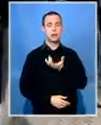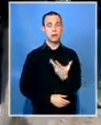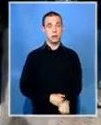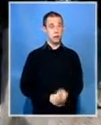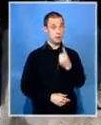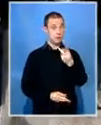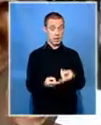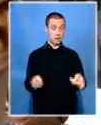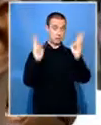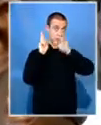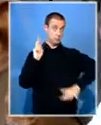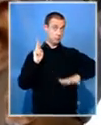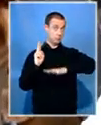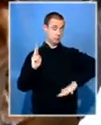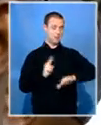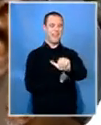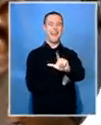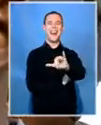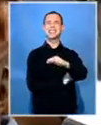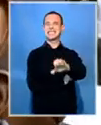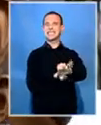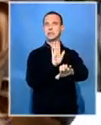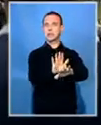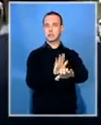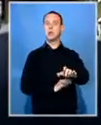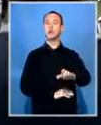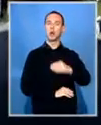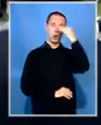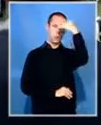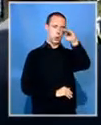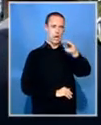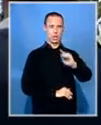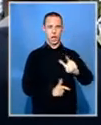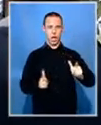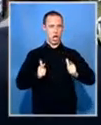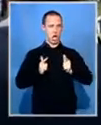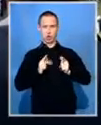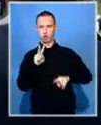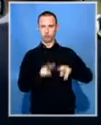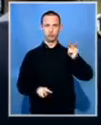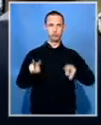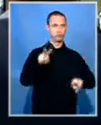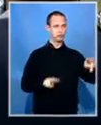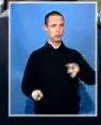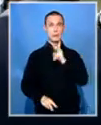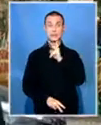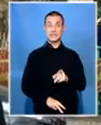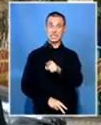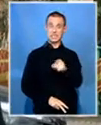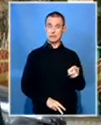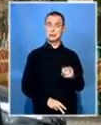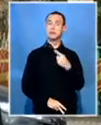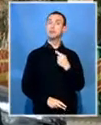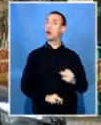maintained at the Alice Campus ahead of the centenary celebrations. The university management is adamant that it's all systems going.